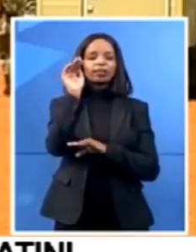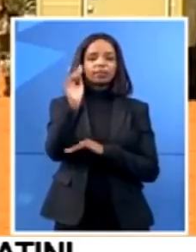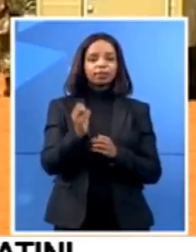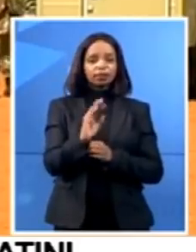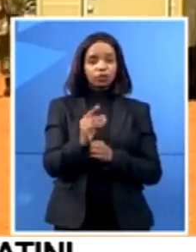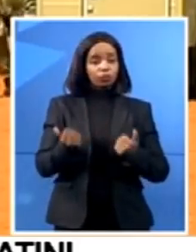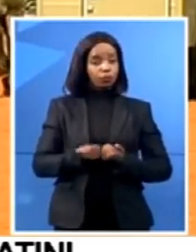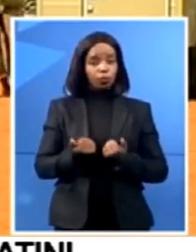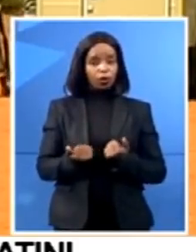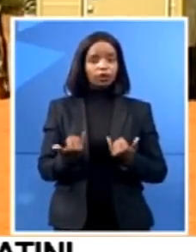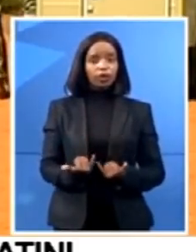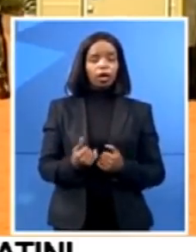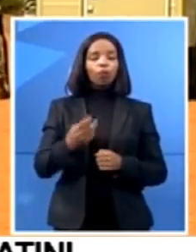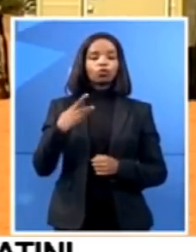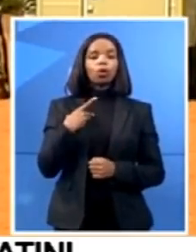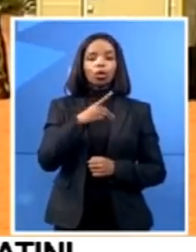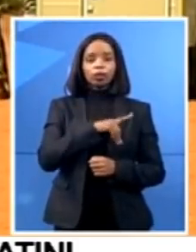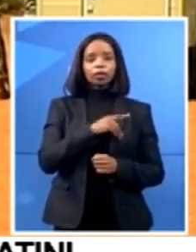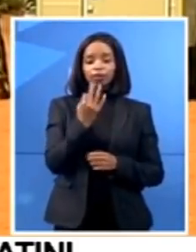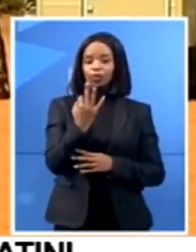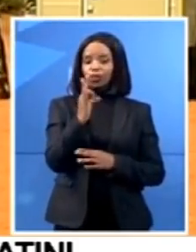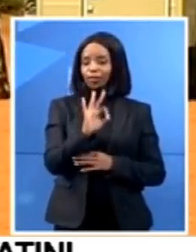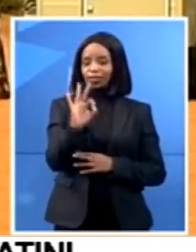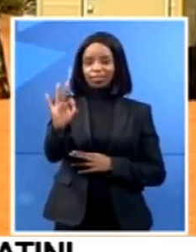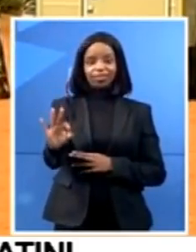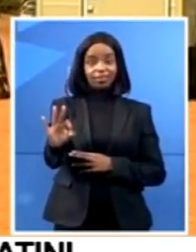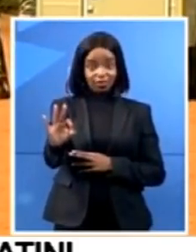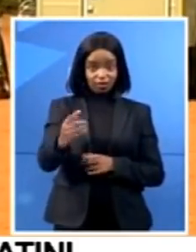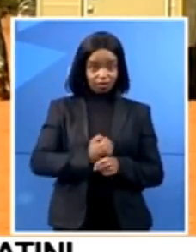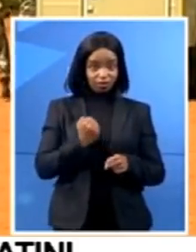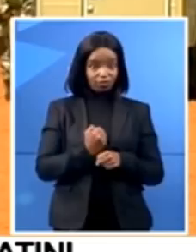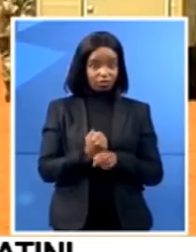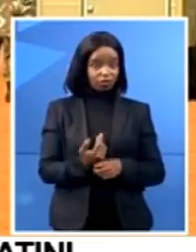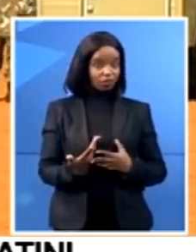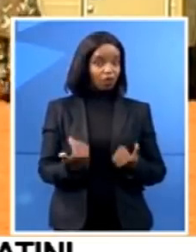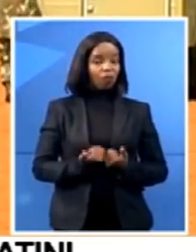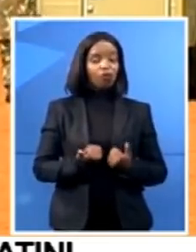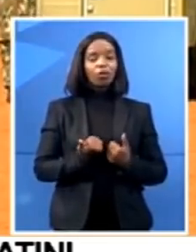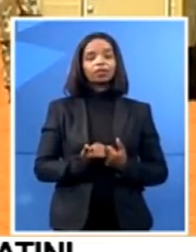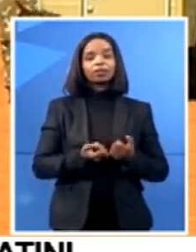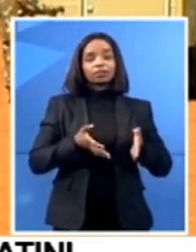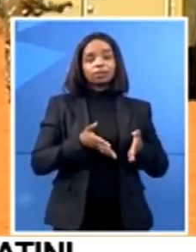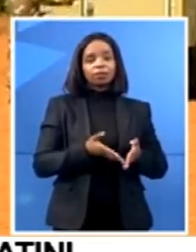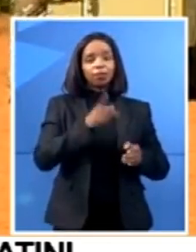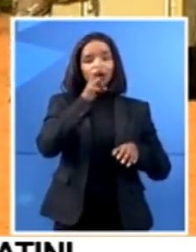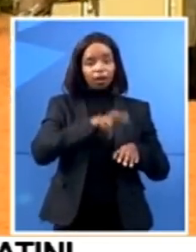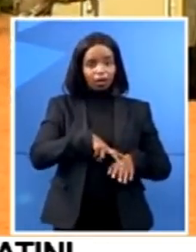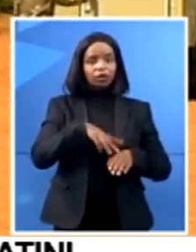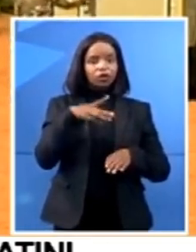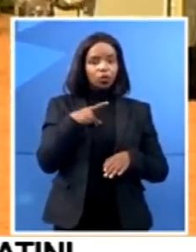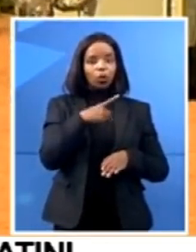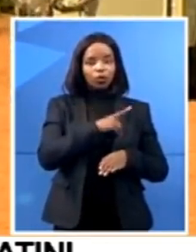a health center that is already stretched by this new coronavirus in the province.